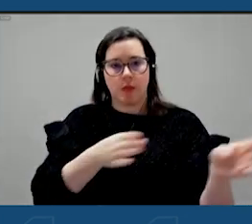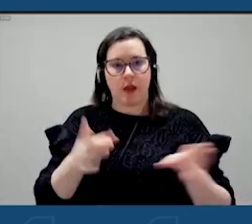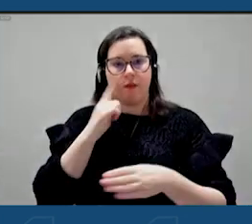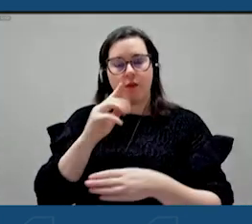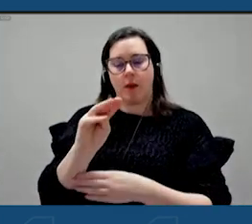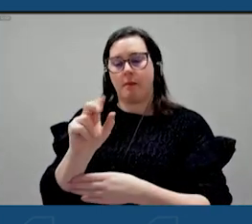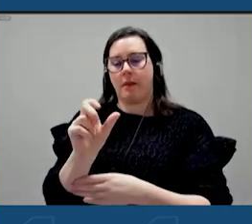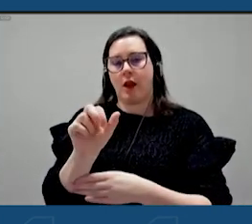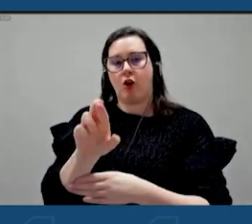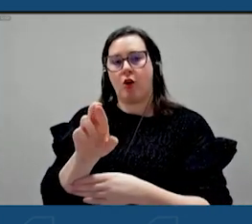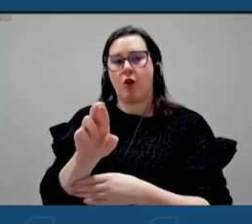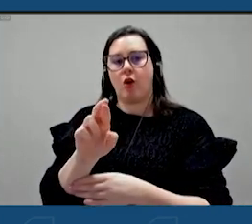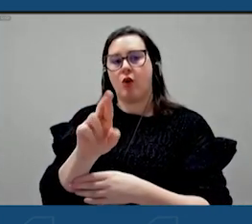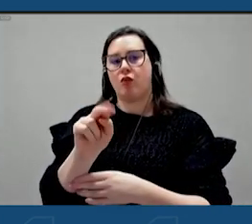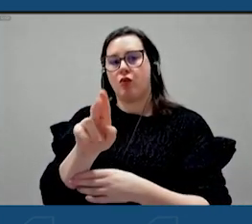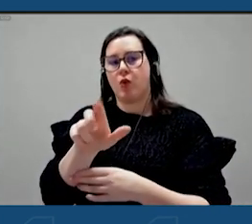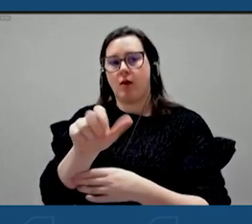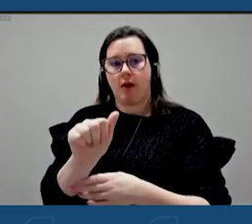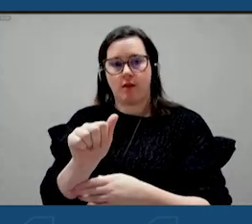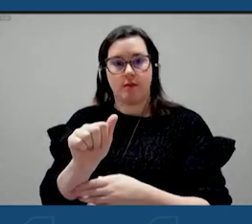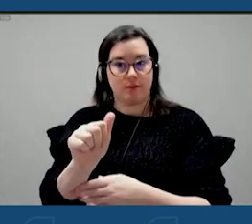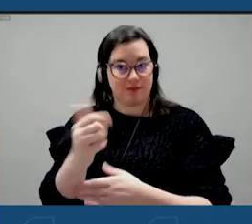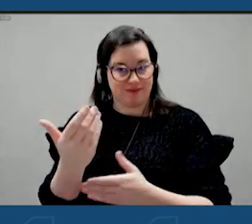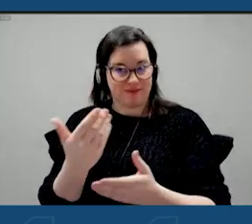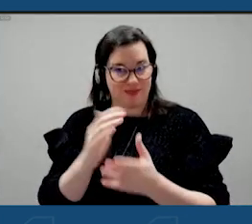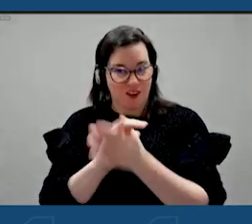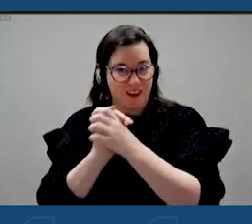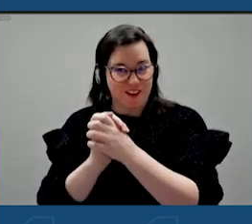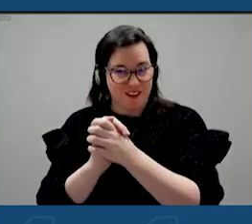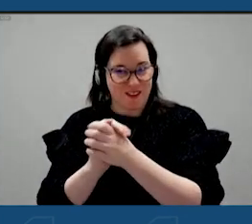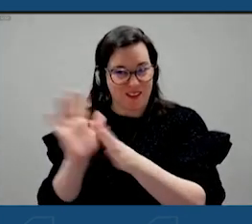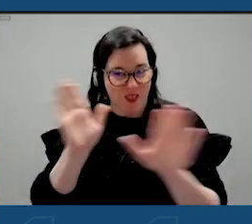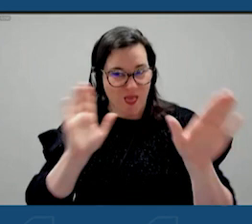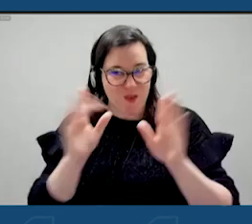Congratulations. Mayor Ruta, please take a bow to everybody. Thank you.